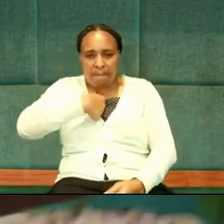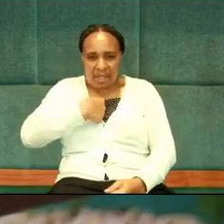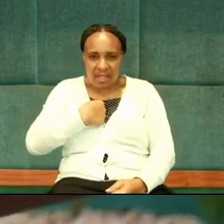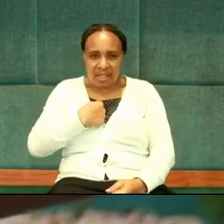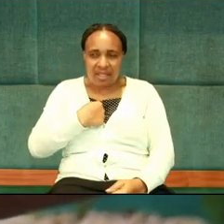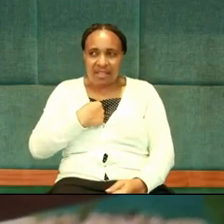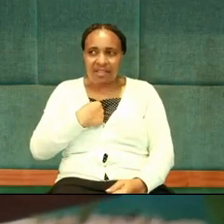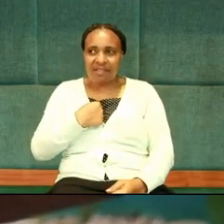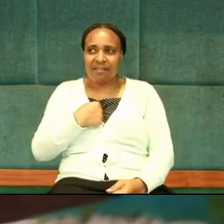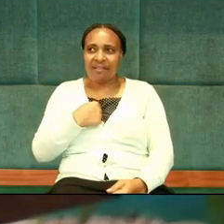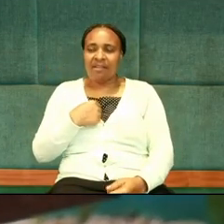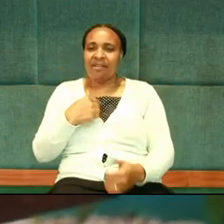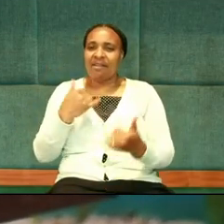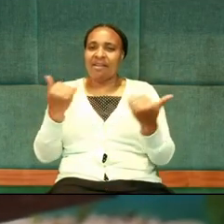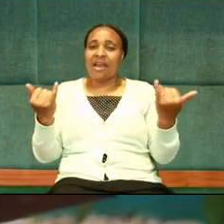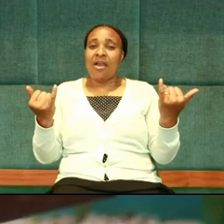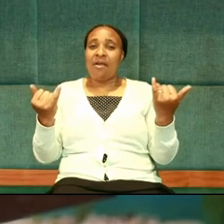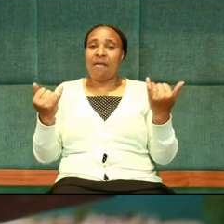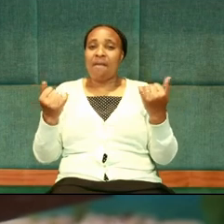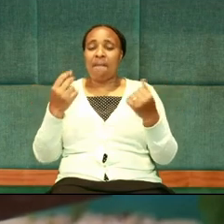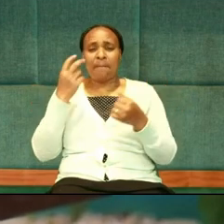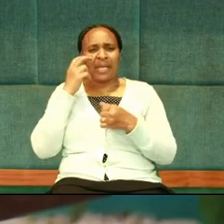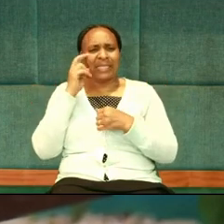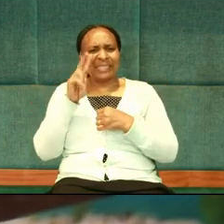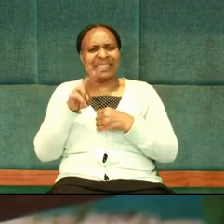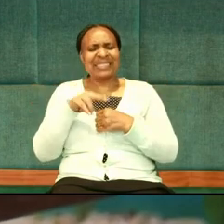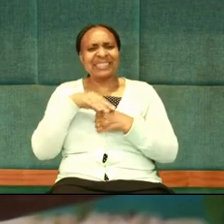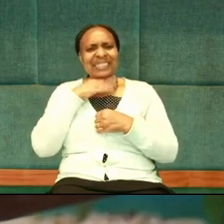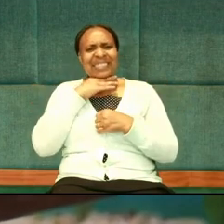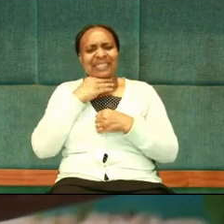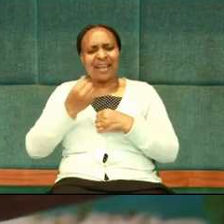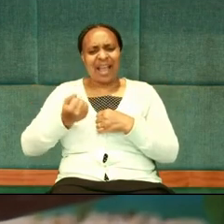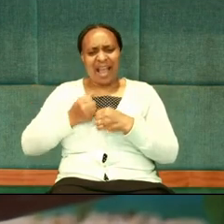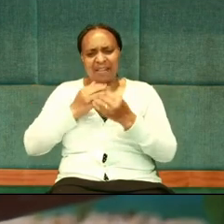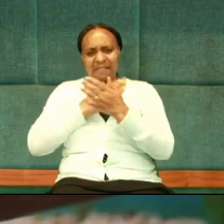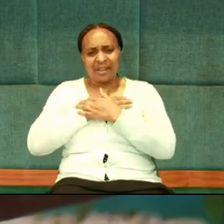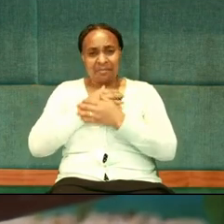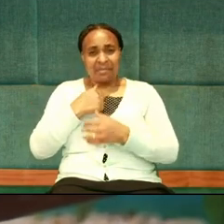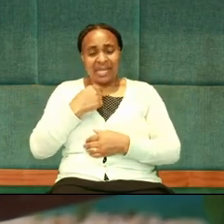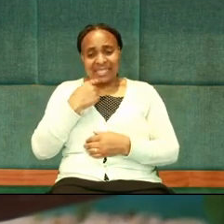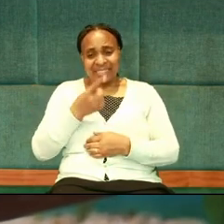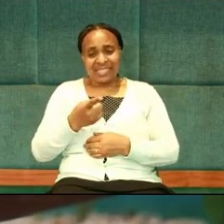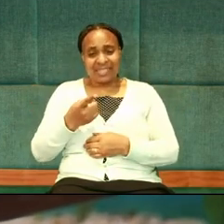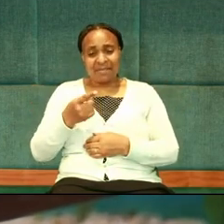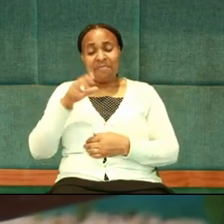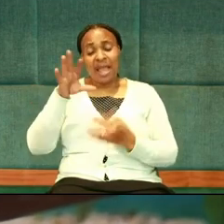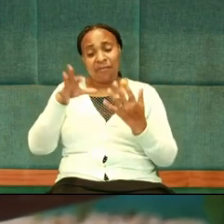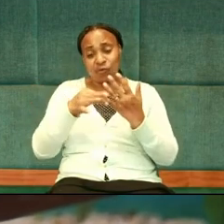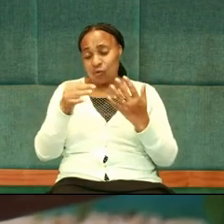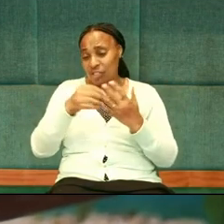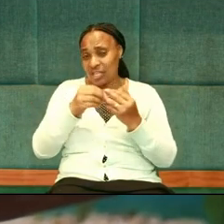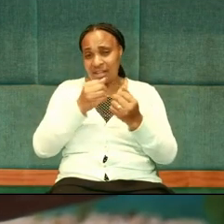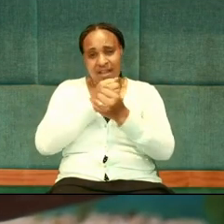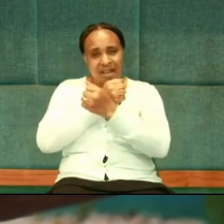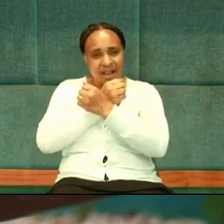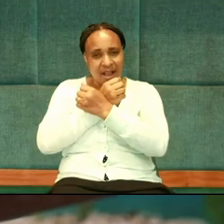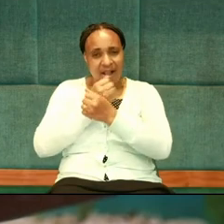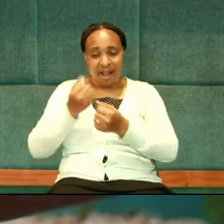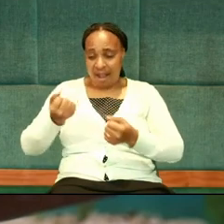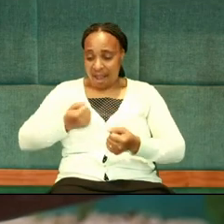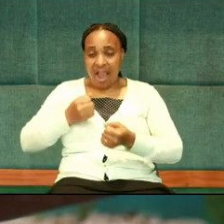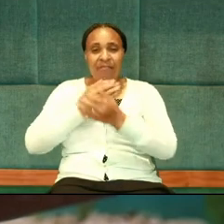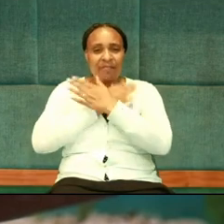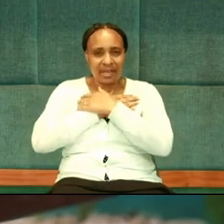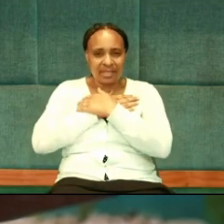Pastor. I look at my then girlfriend and say, I've chosen Ghana. I can be